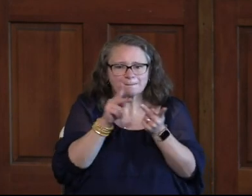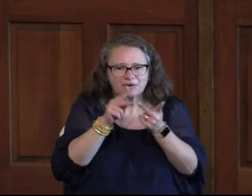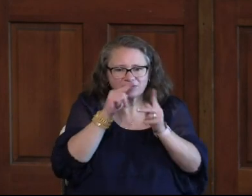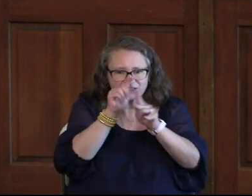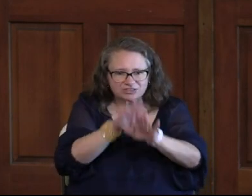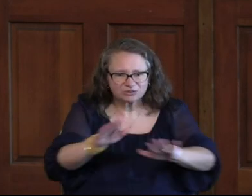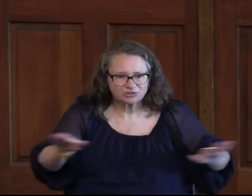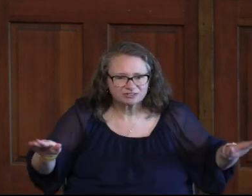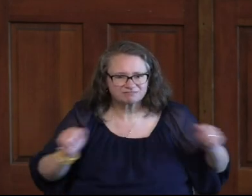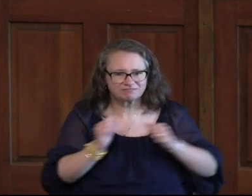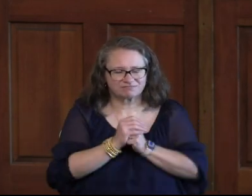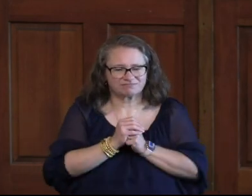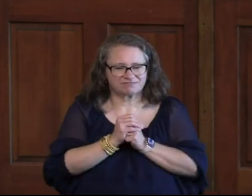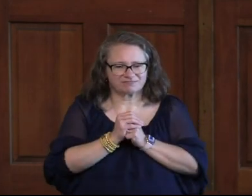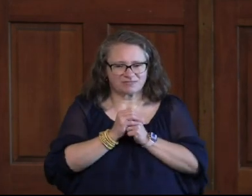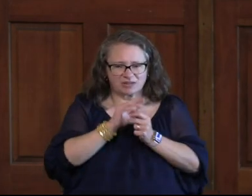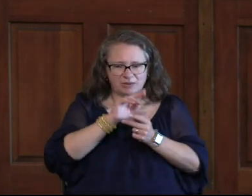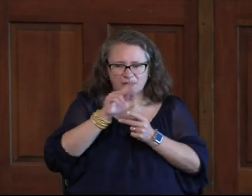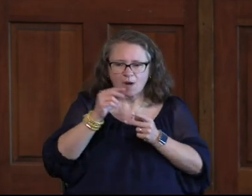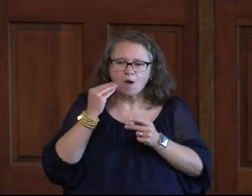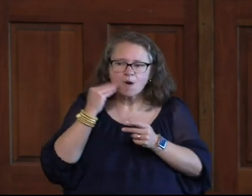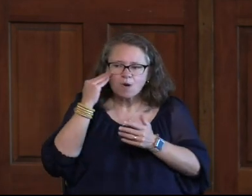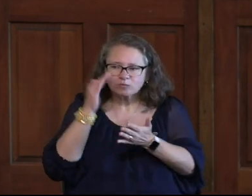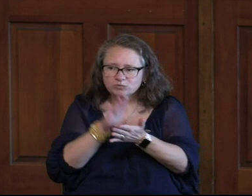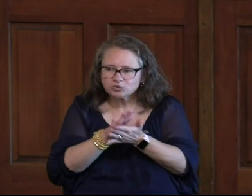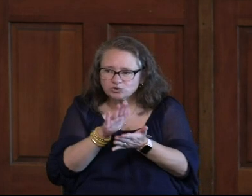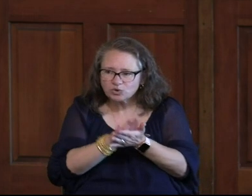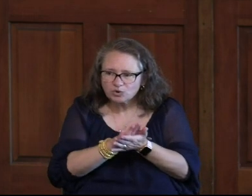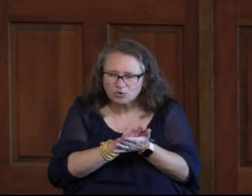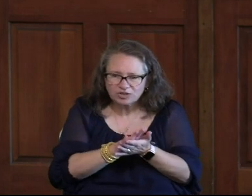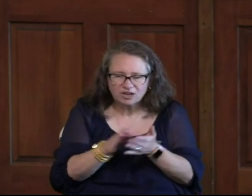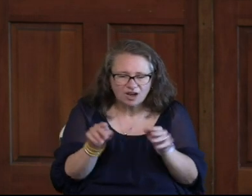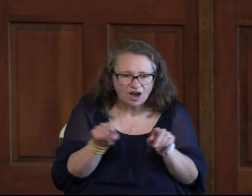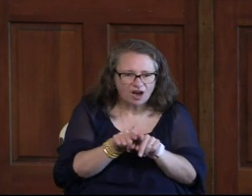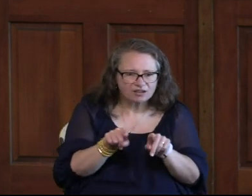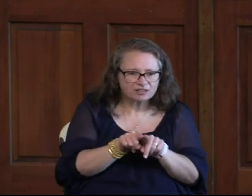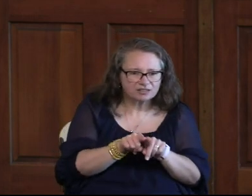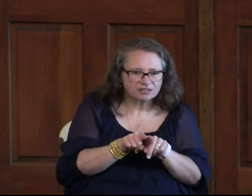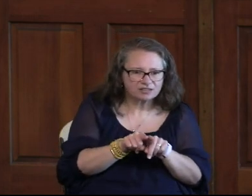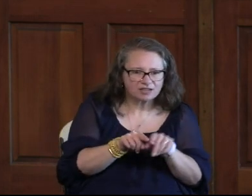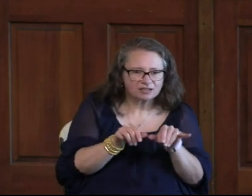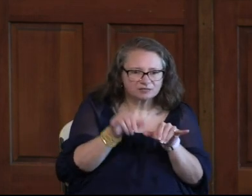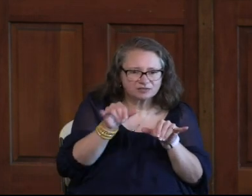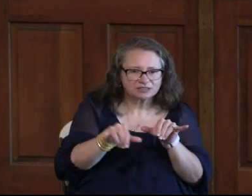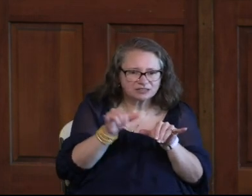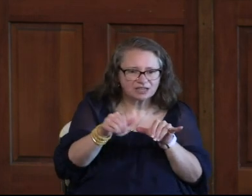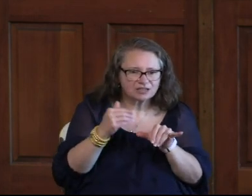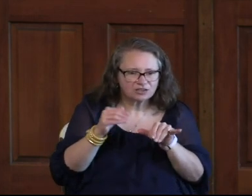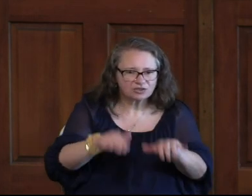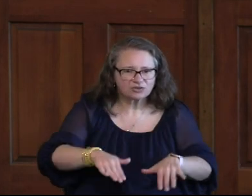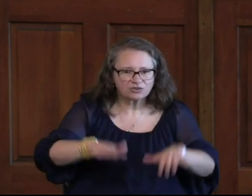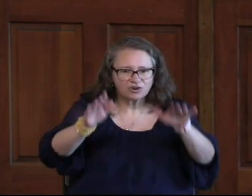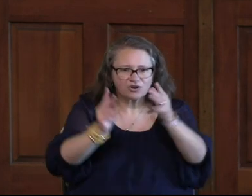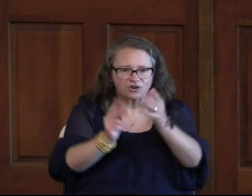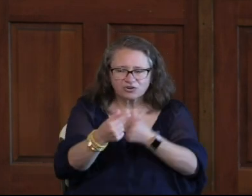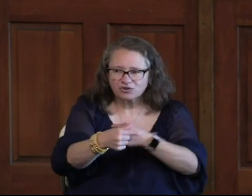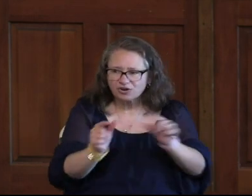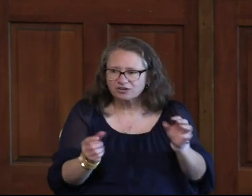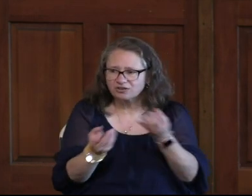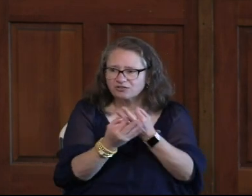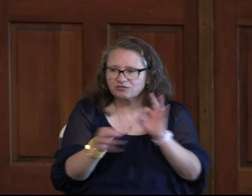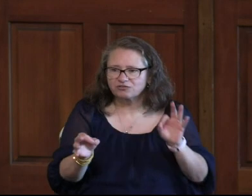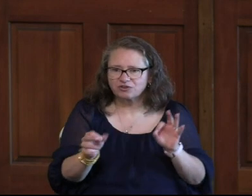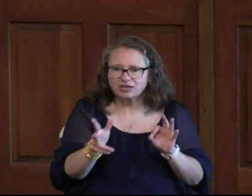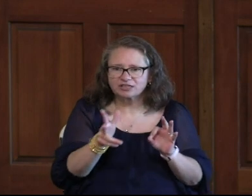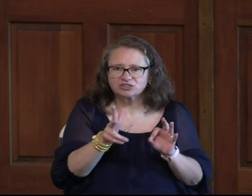Children And She's Homeschooling Them She's Also Homesteading She's Growing A Garden She Has Free